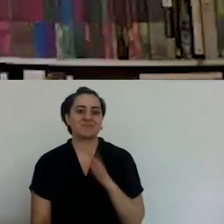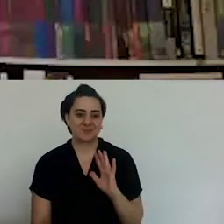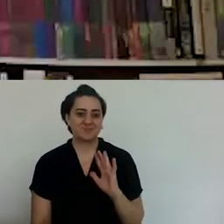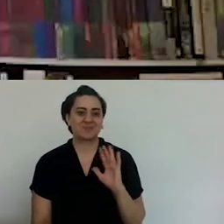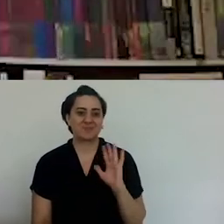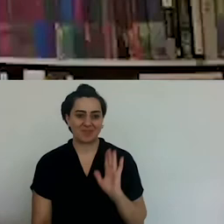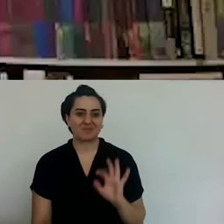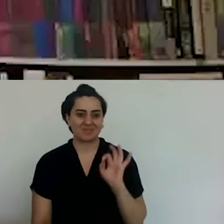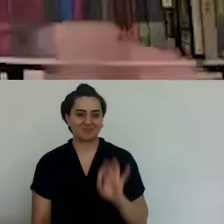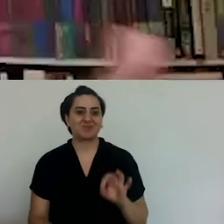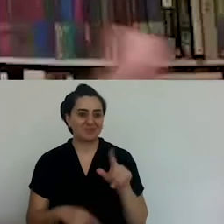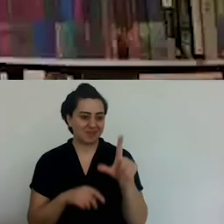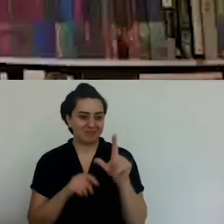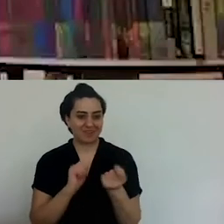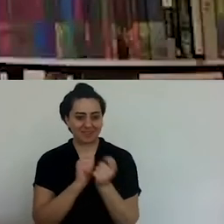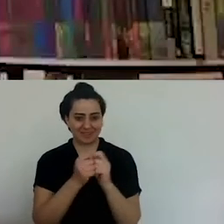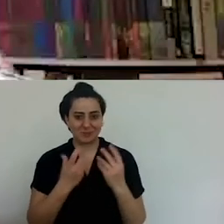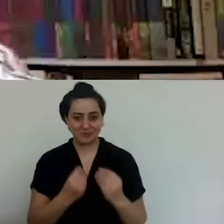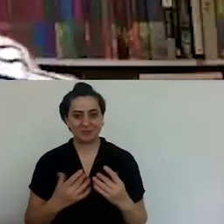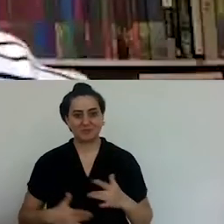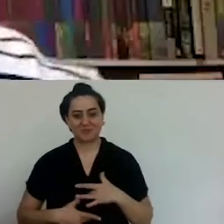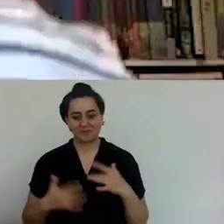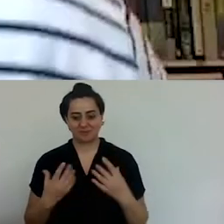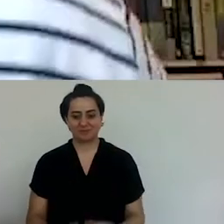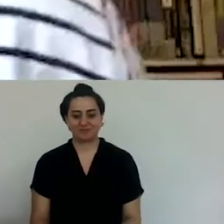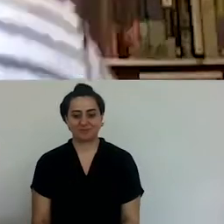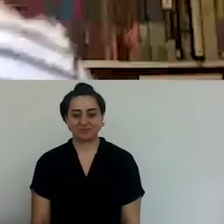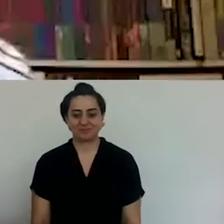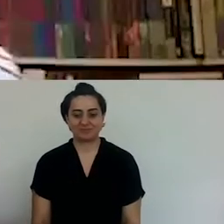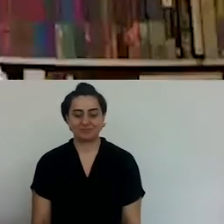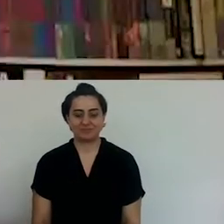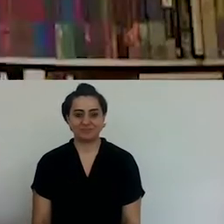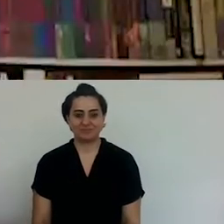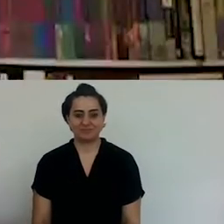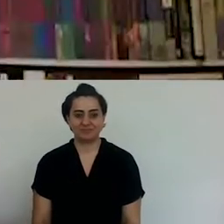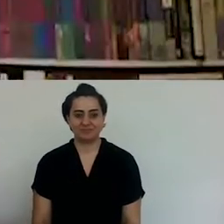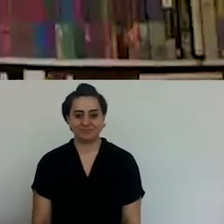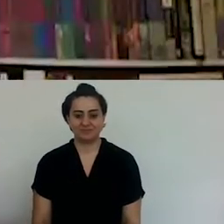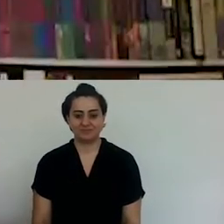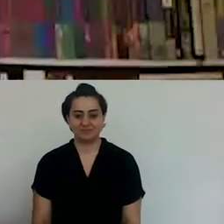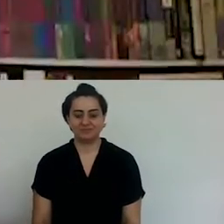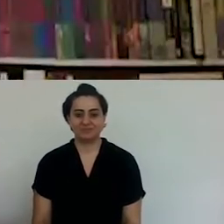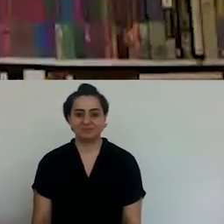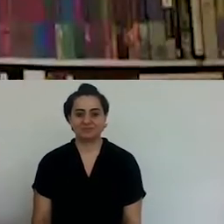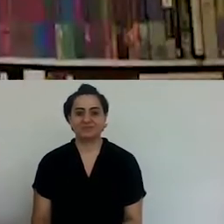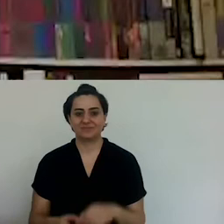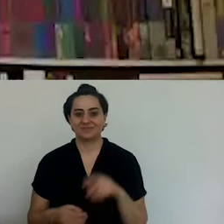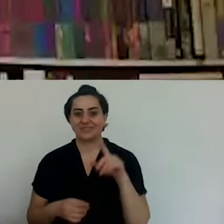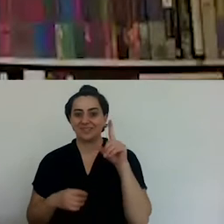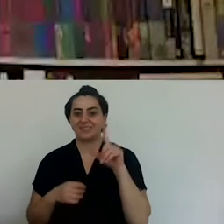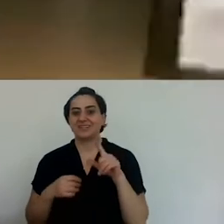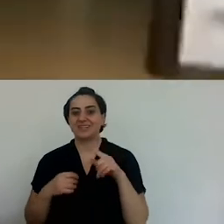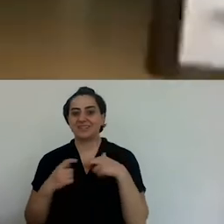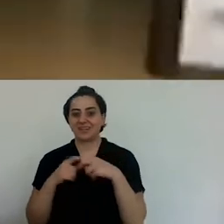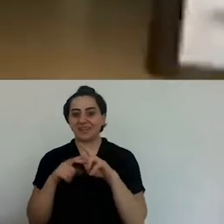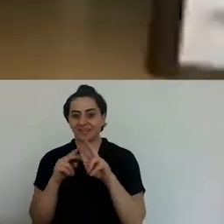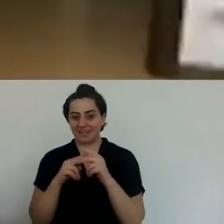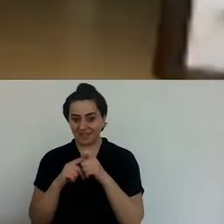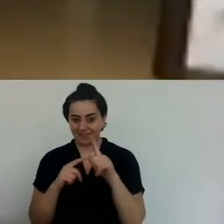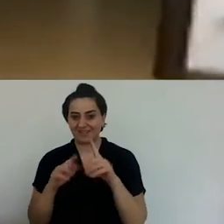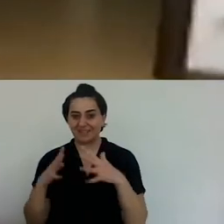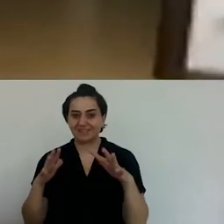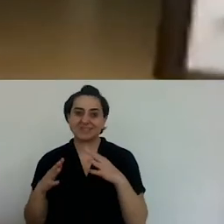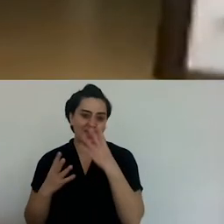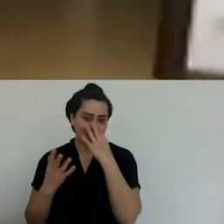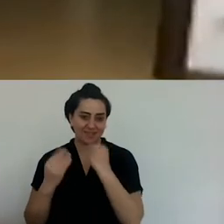smaller version is created to be a Bonito. The larger version is created to be a Torik and the other one